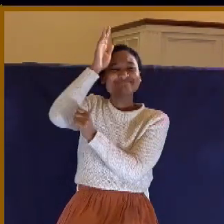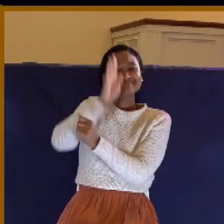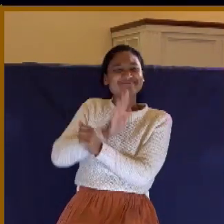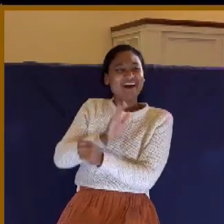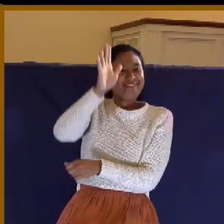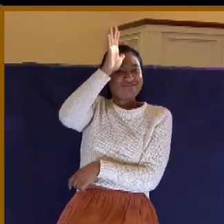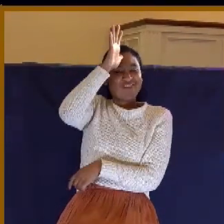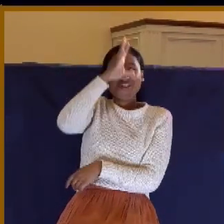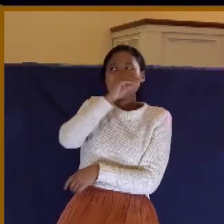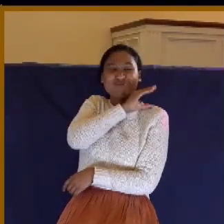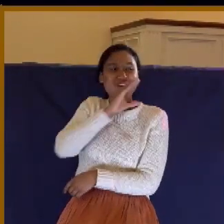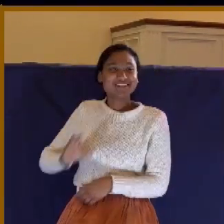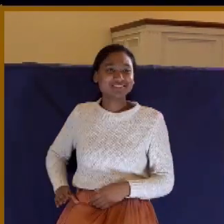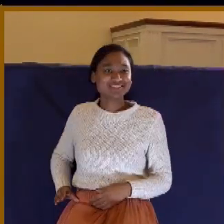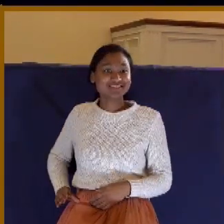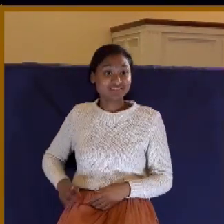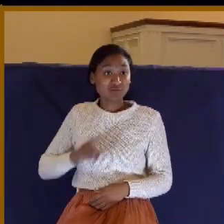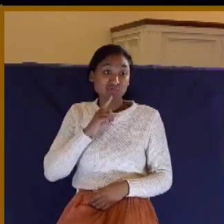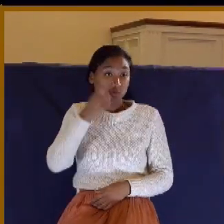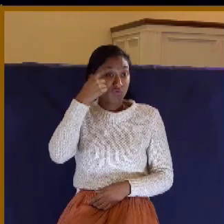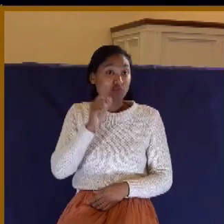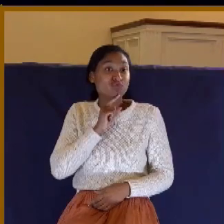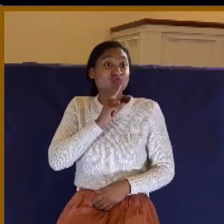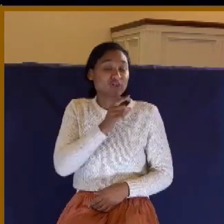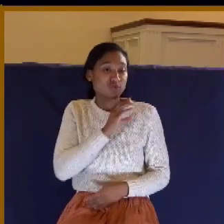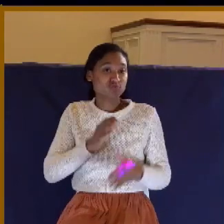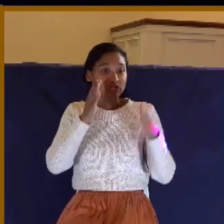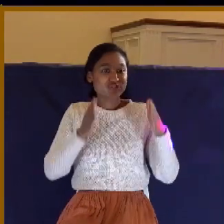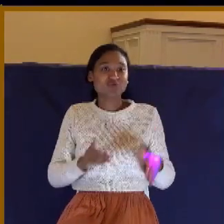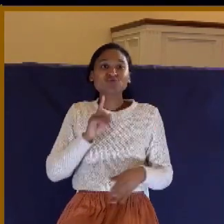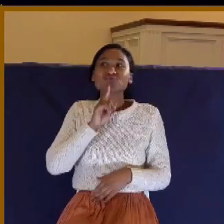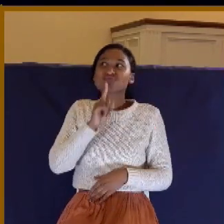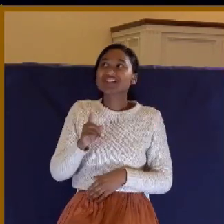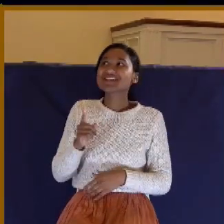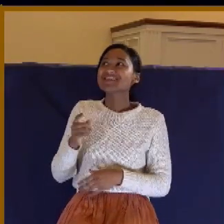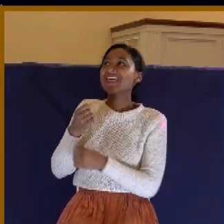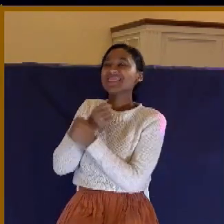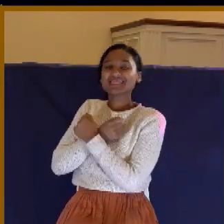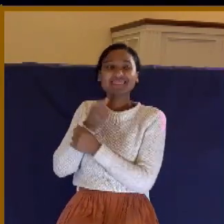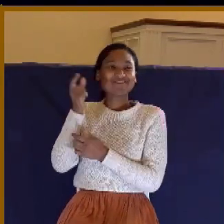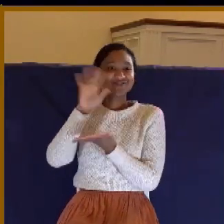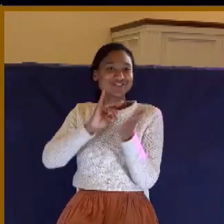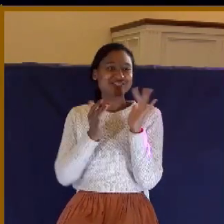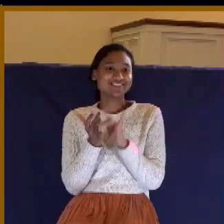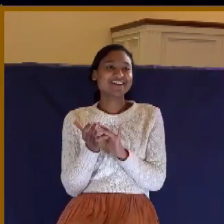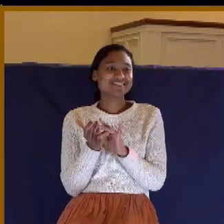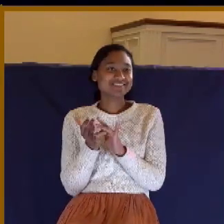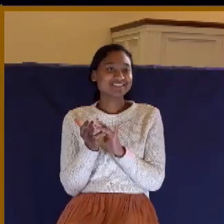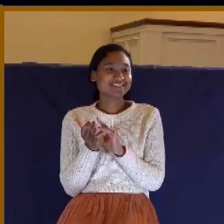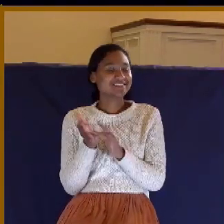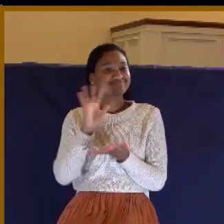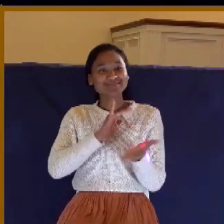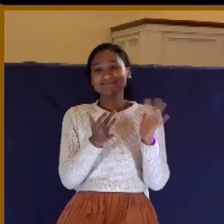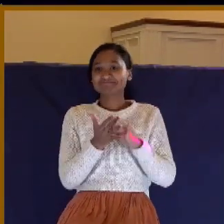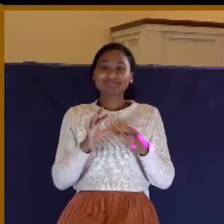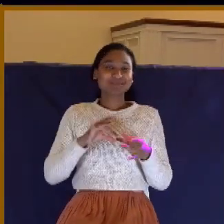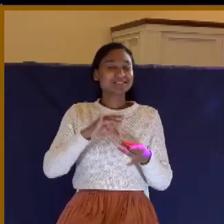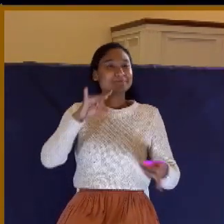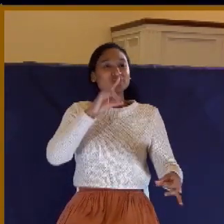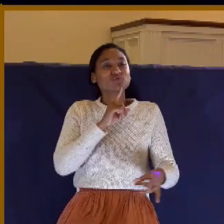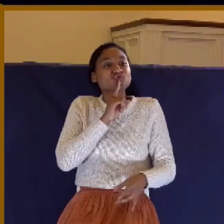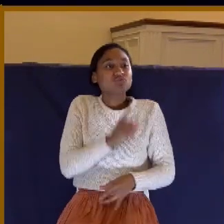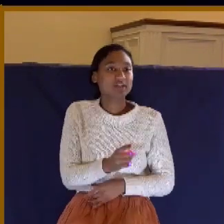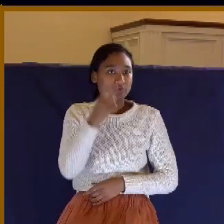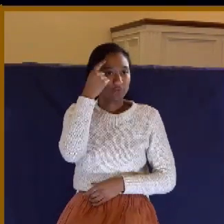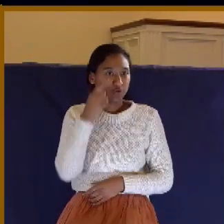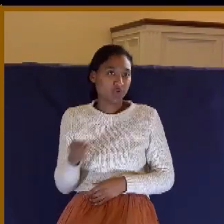characteristic of anyone who is truly saved. You will truly love Jesus. Jesus will be spiritually real to